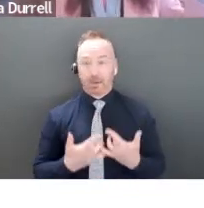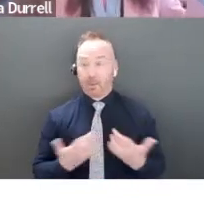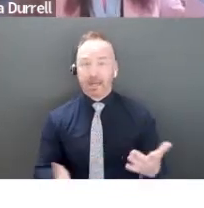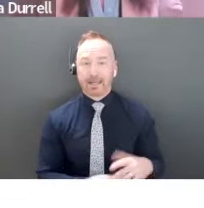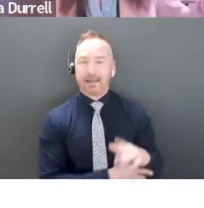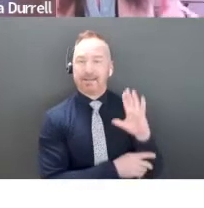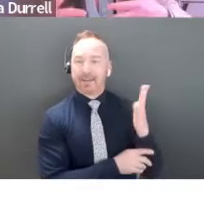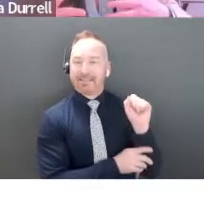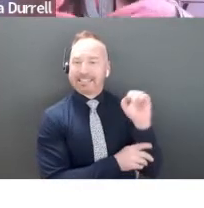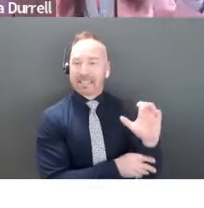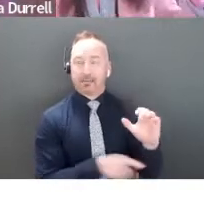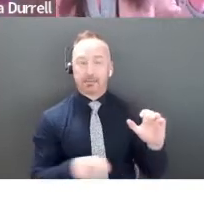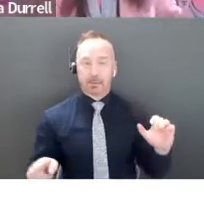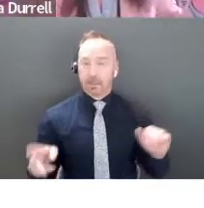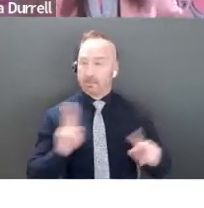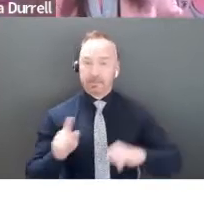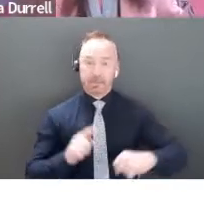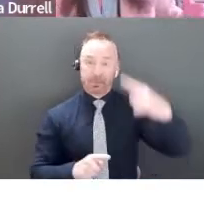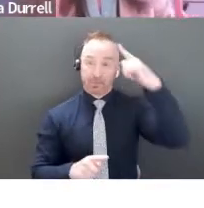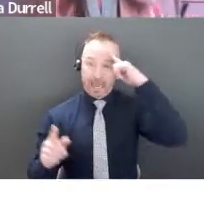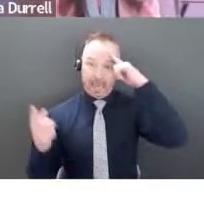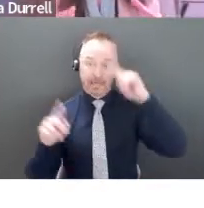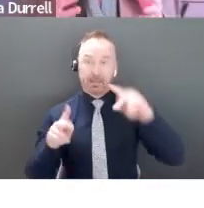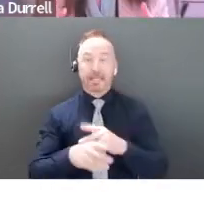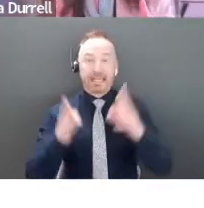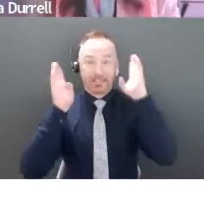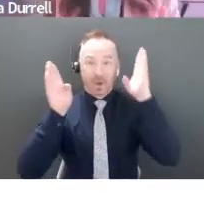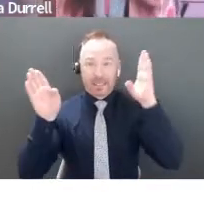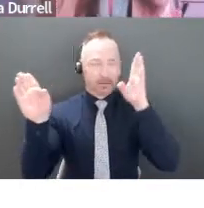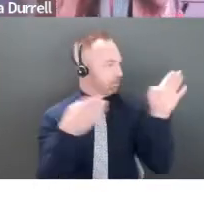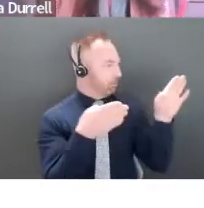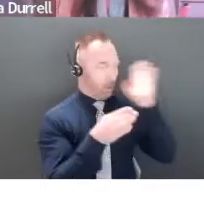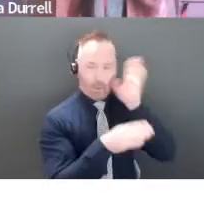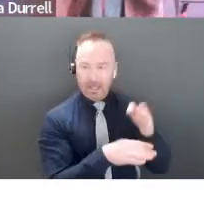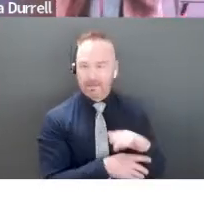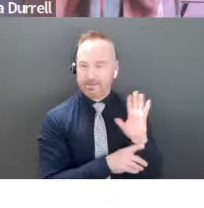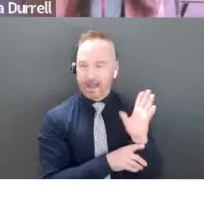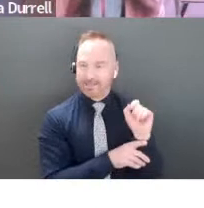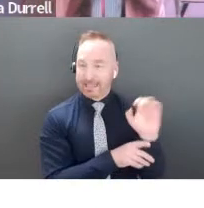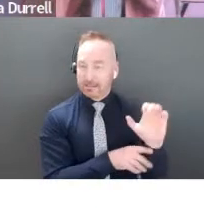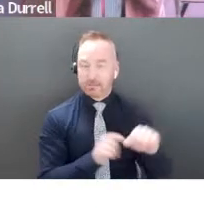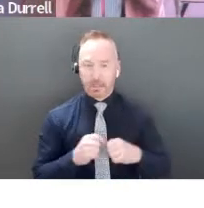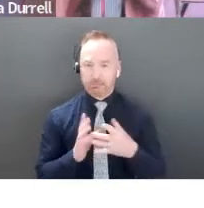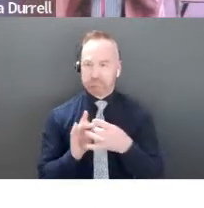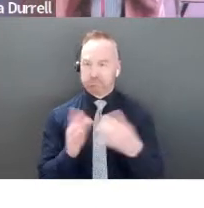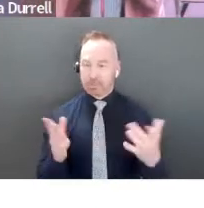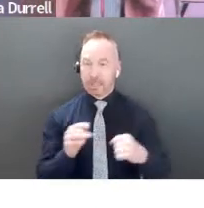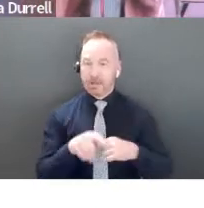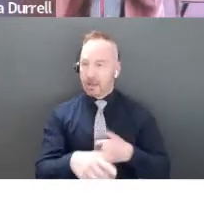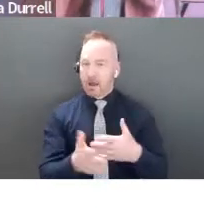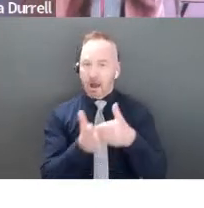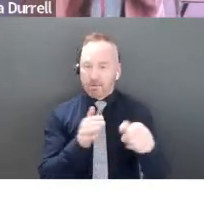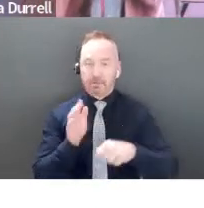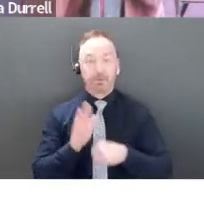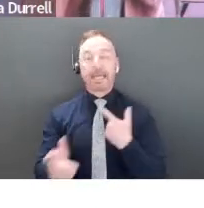somebody's brain starts to turn off and move in a different direction. So what can you say? And you're so many of the times, so much of the time when we